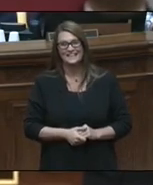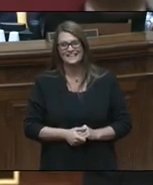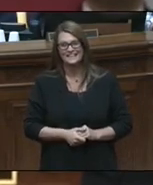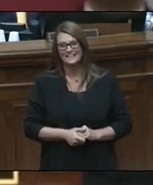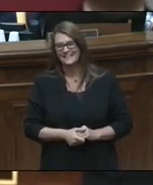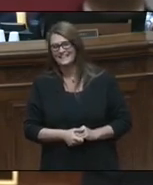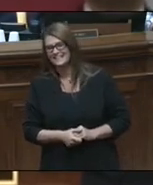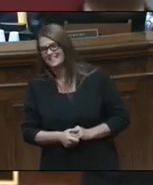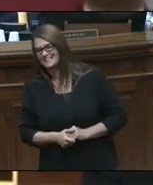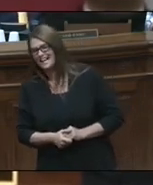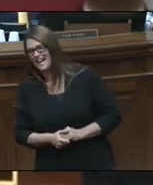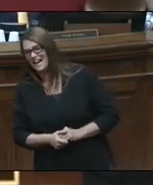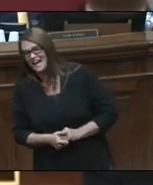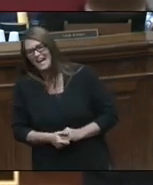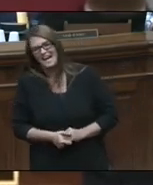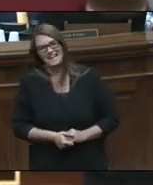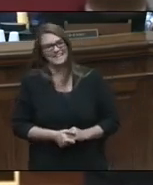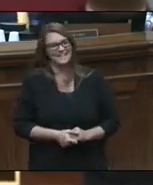Come on, baby dolls.